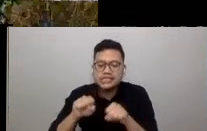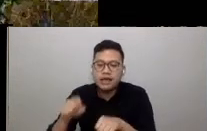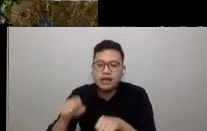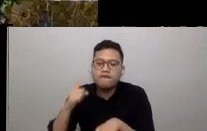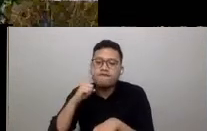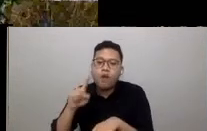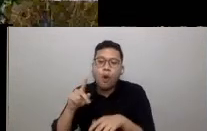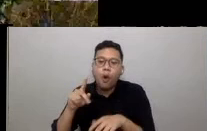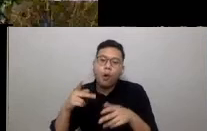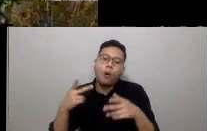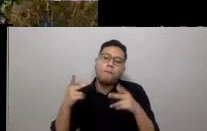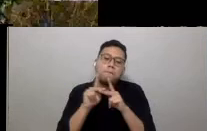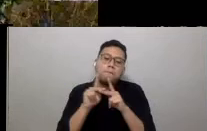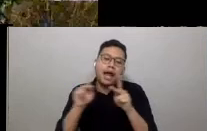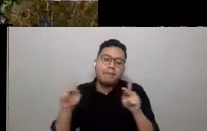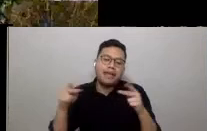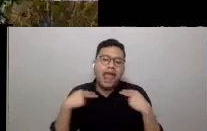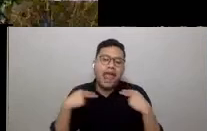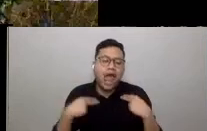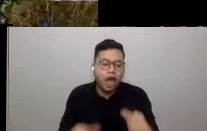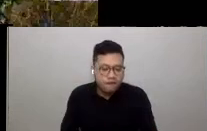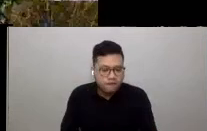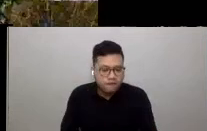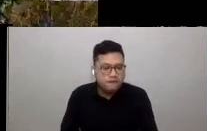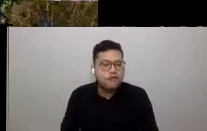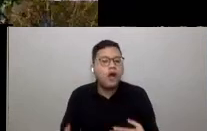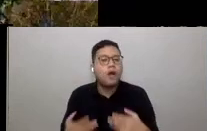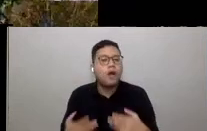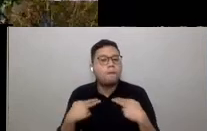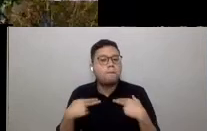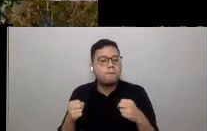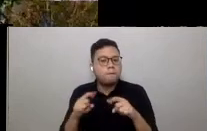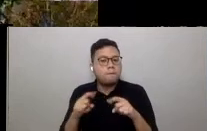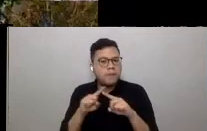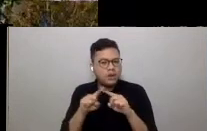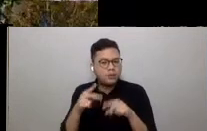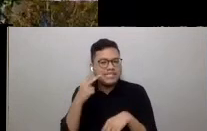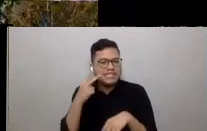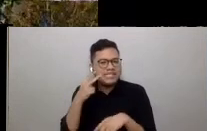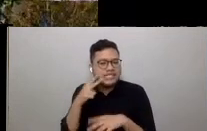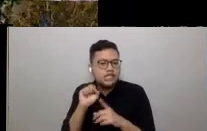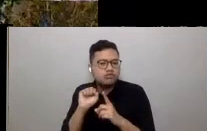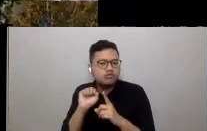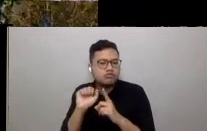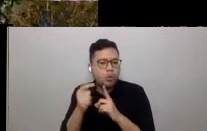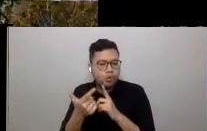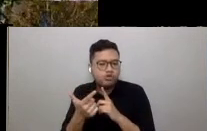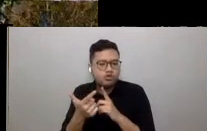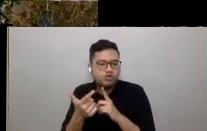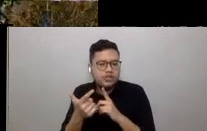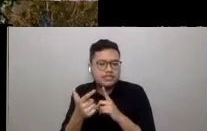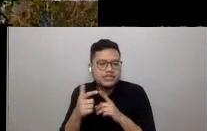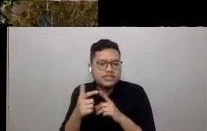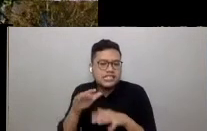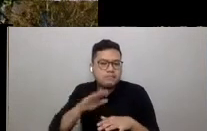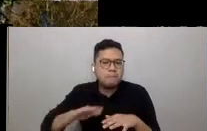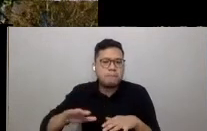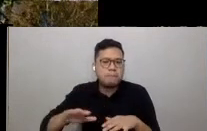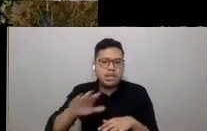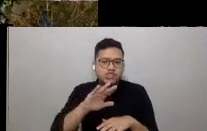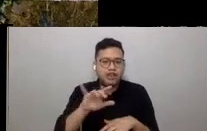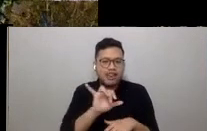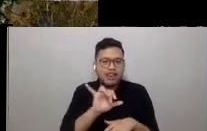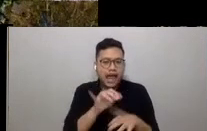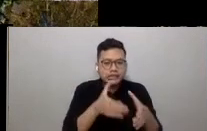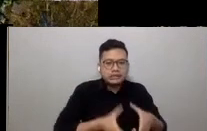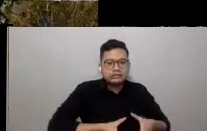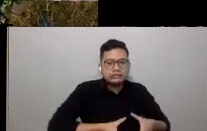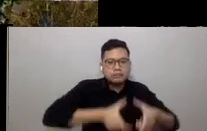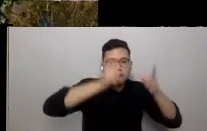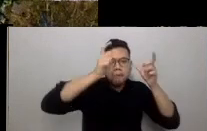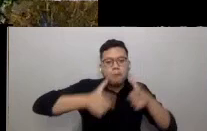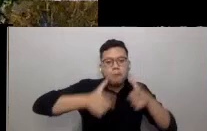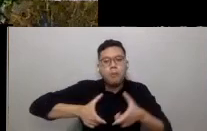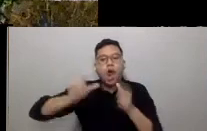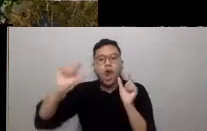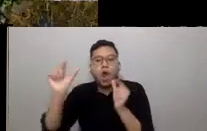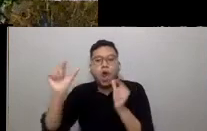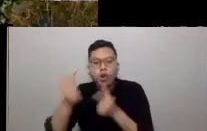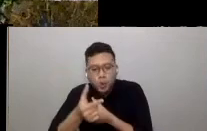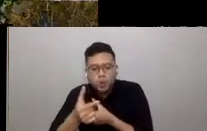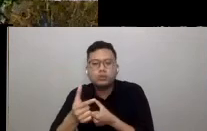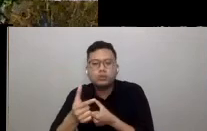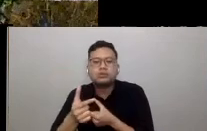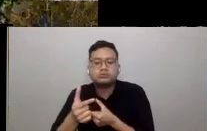saw social spaces cut into buildings in the form of terraces, sky courts, sky gardens, to offer